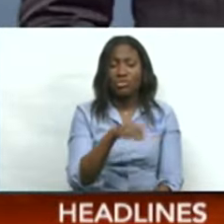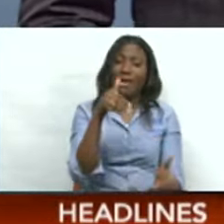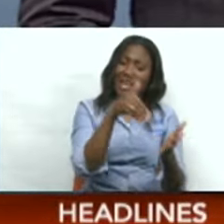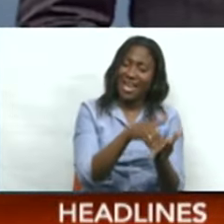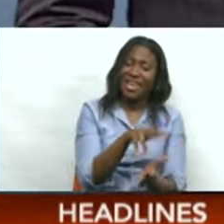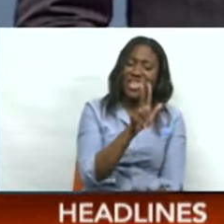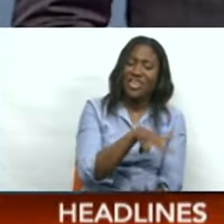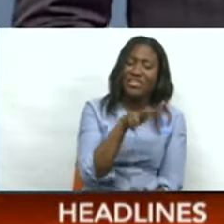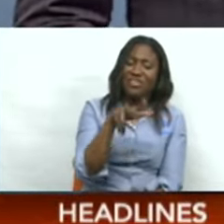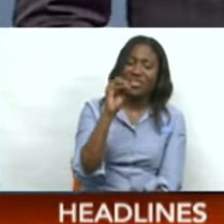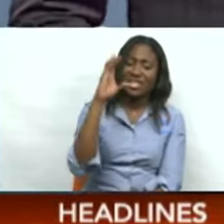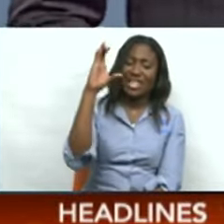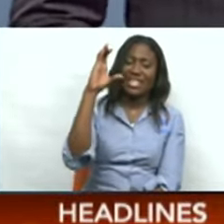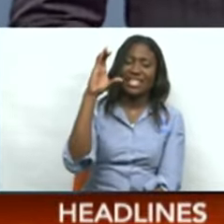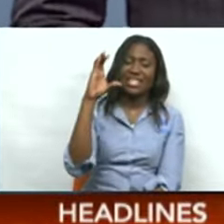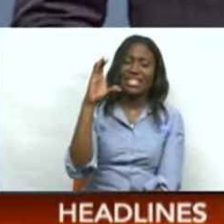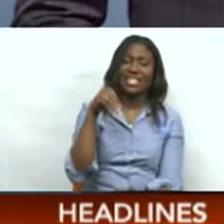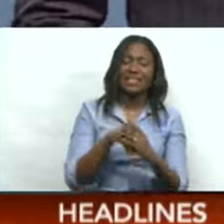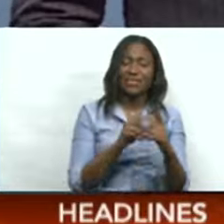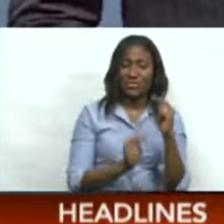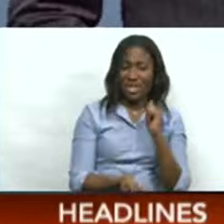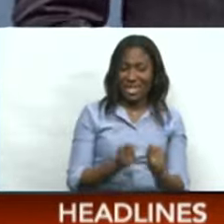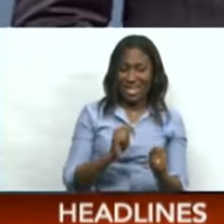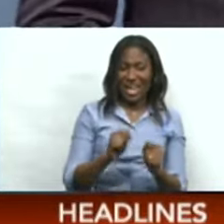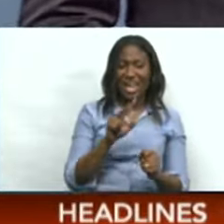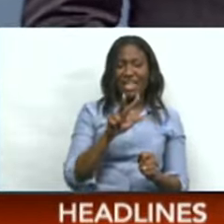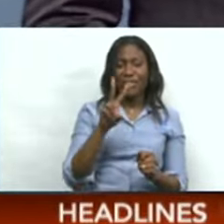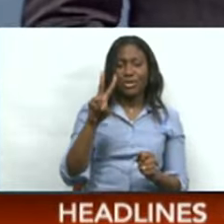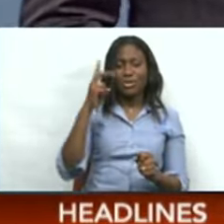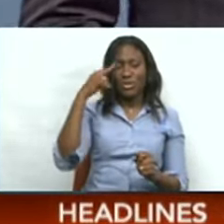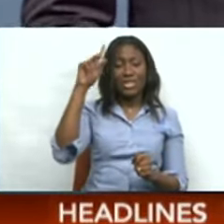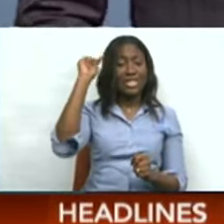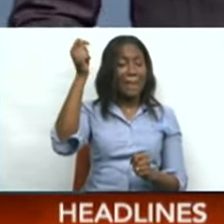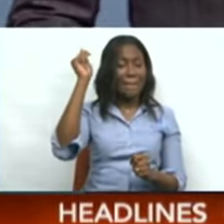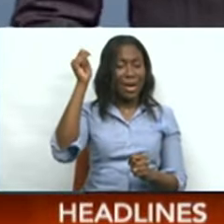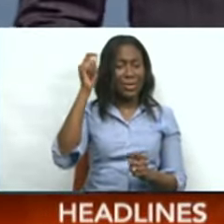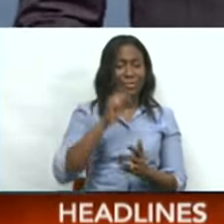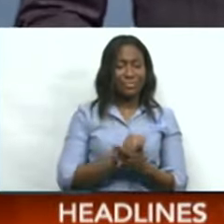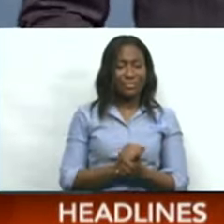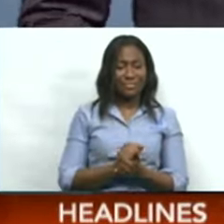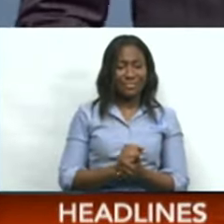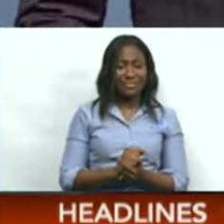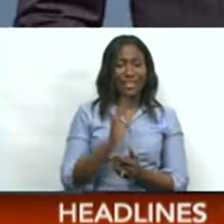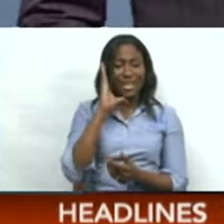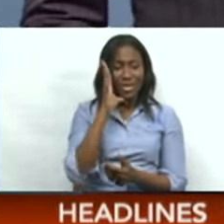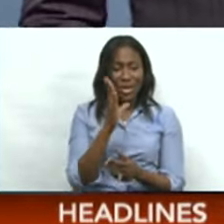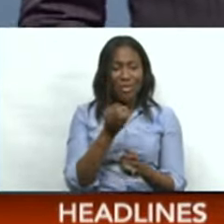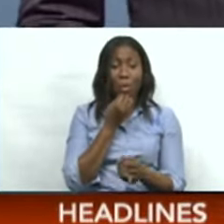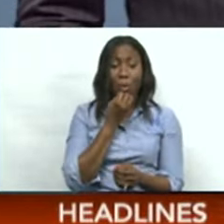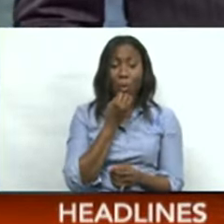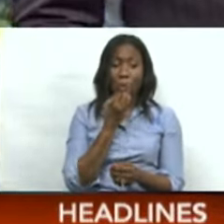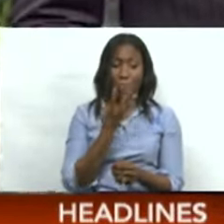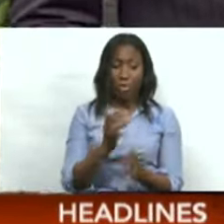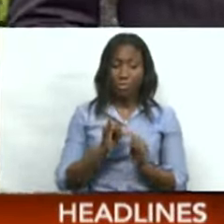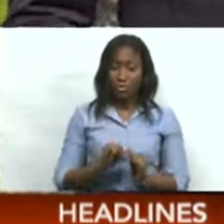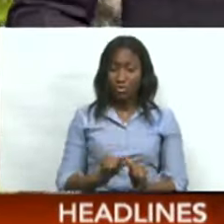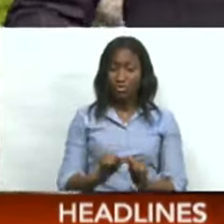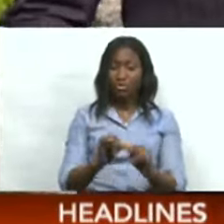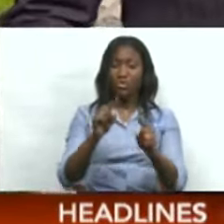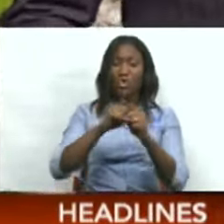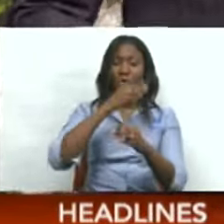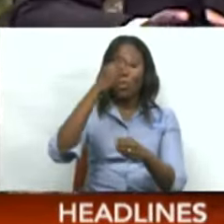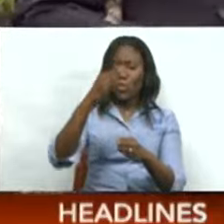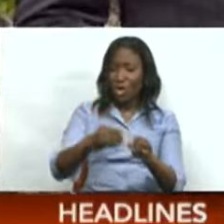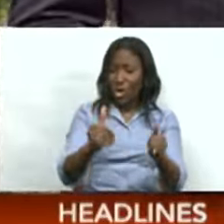again at around 33 degrees Celsius in Trinidad, 32 degrees in Tobago. And that's going to be quite warm as it continues into the weekend.